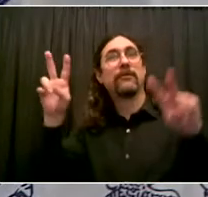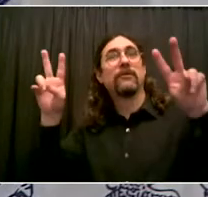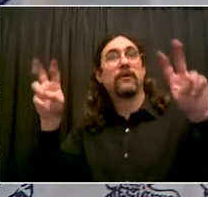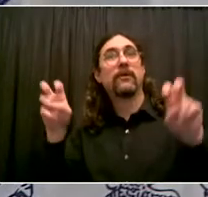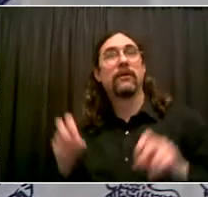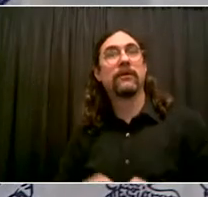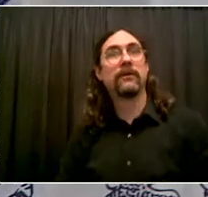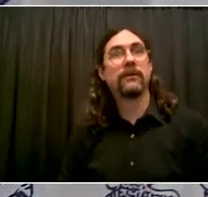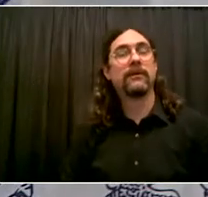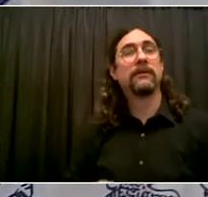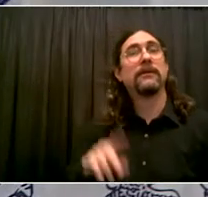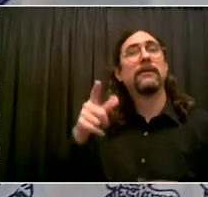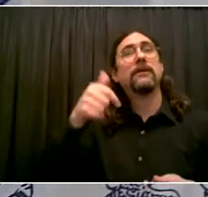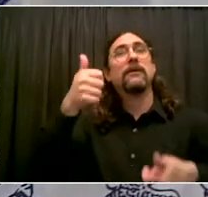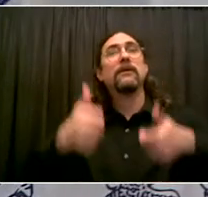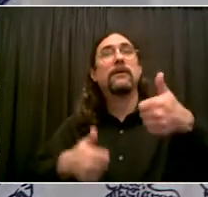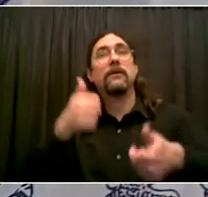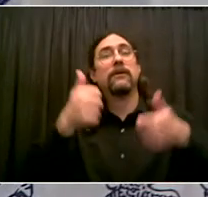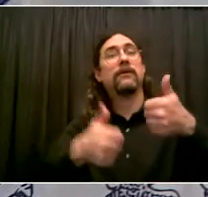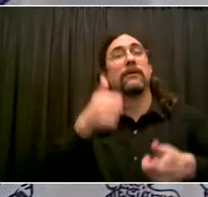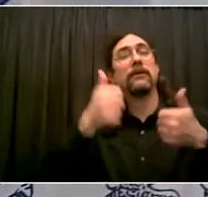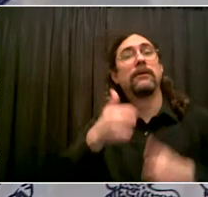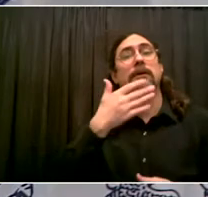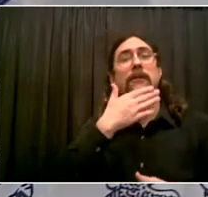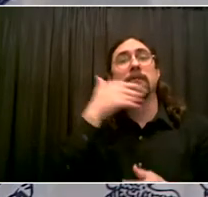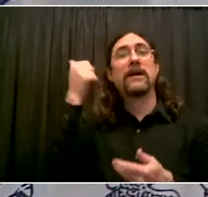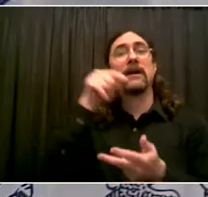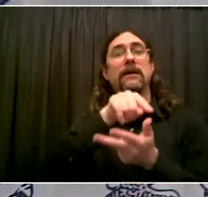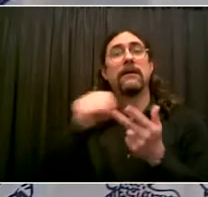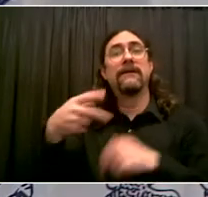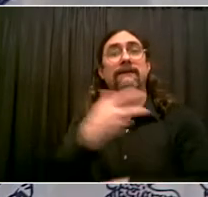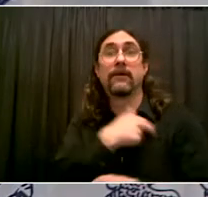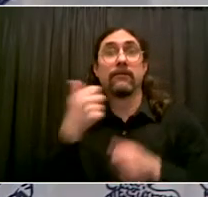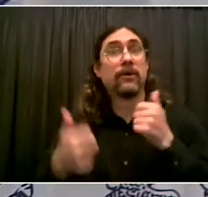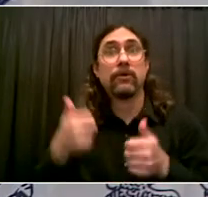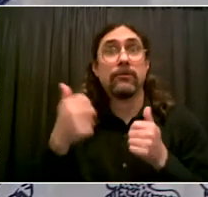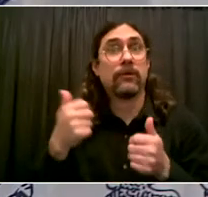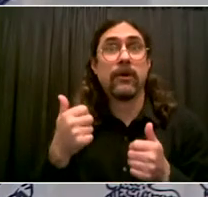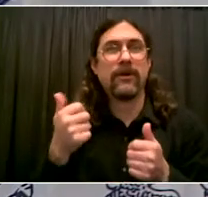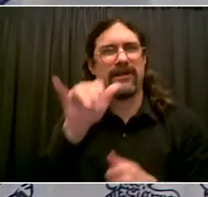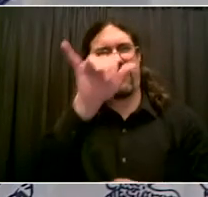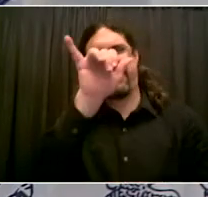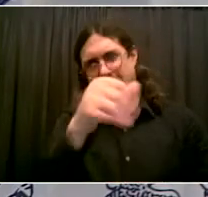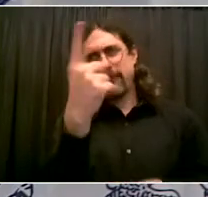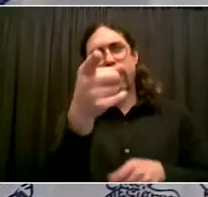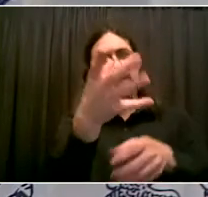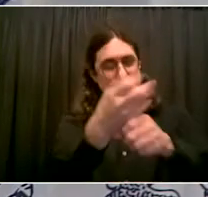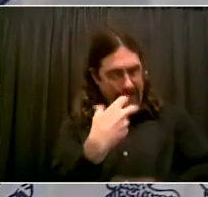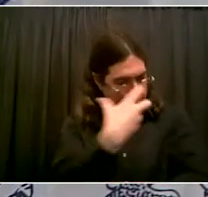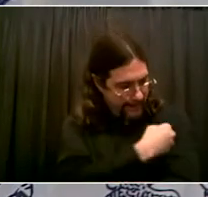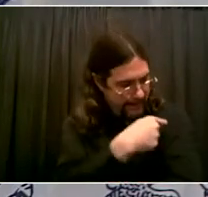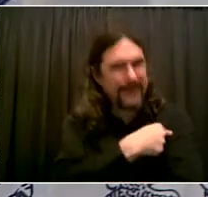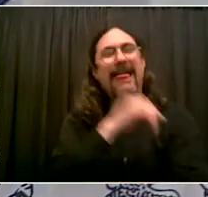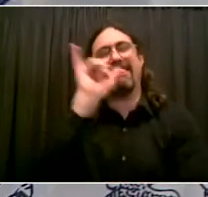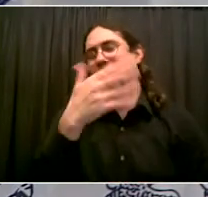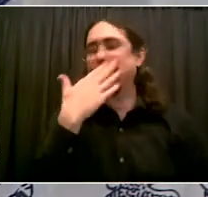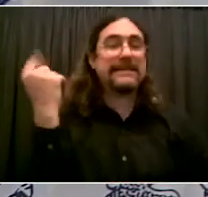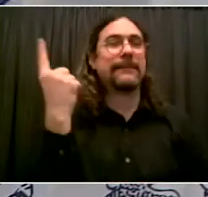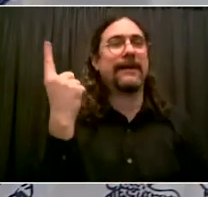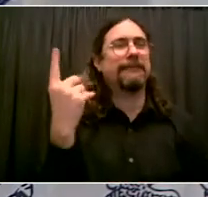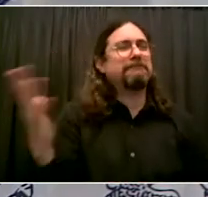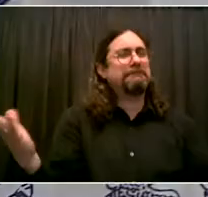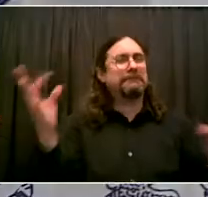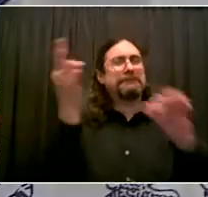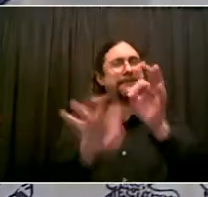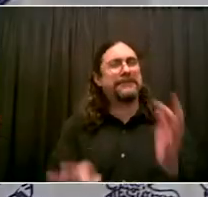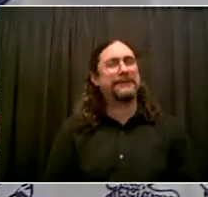one you can get in your arm as quickly as possible to protect yourself and your family and your community. So let's do that right now,